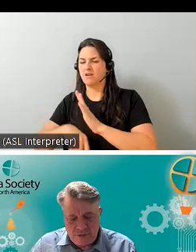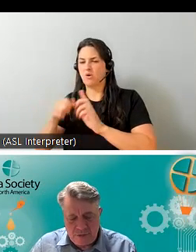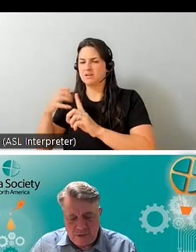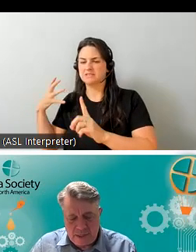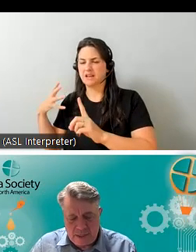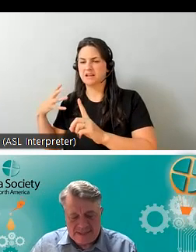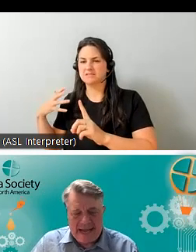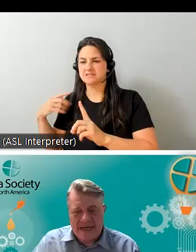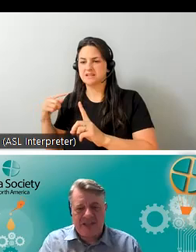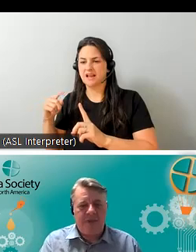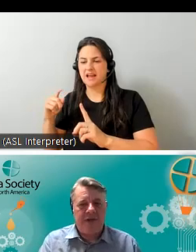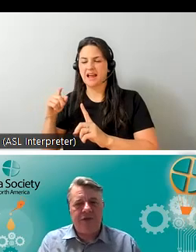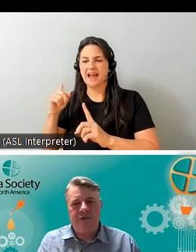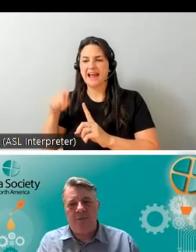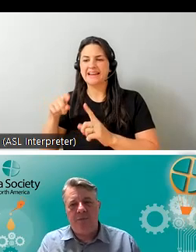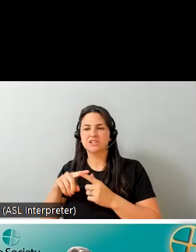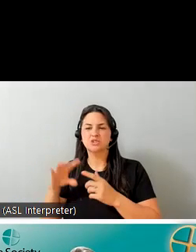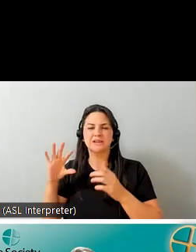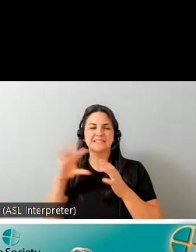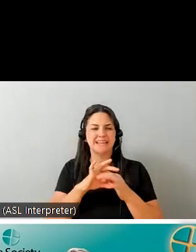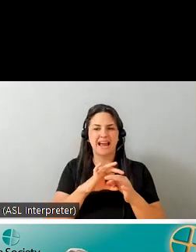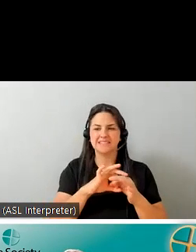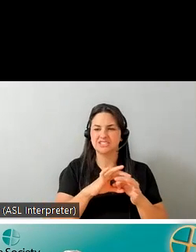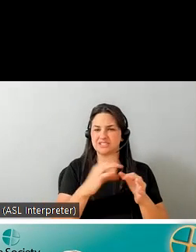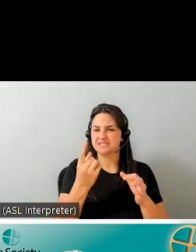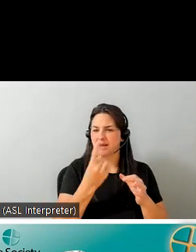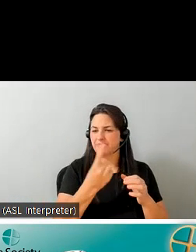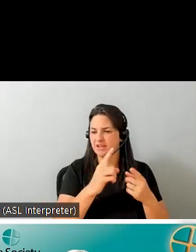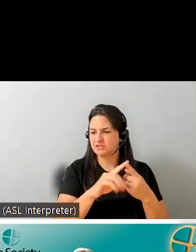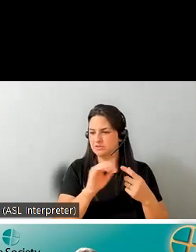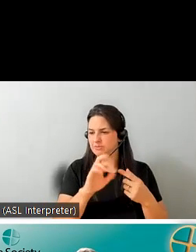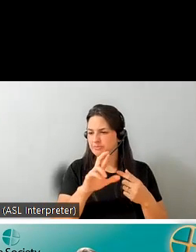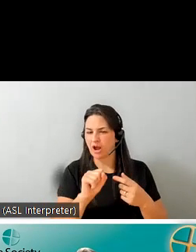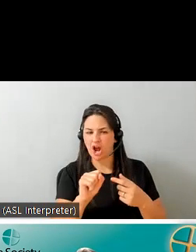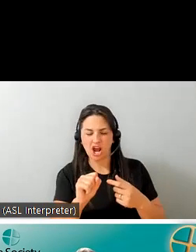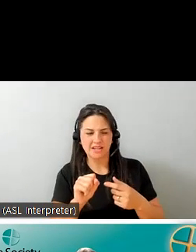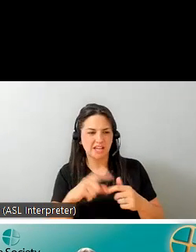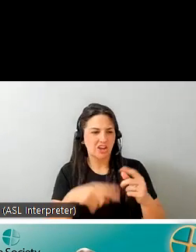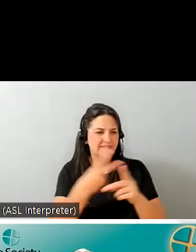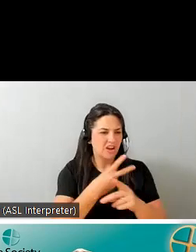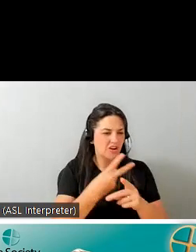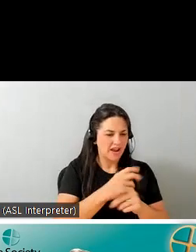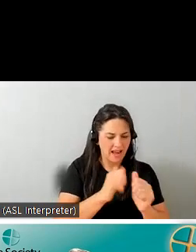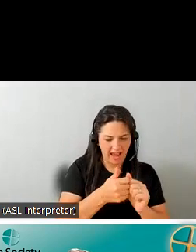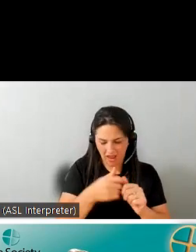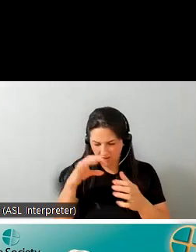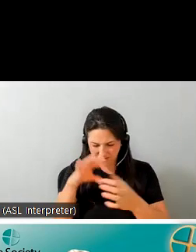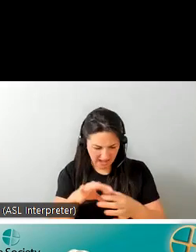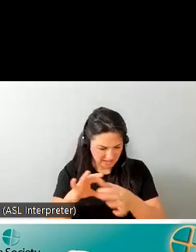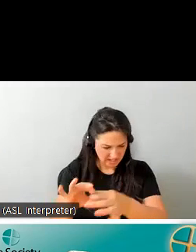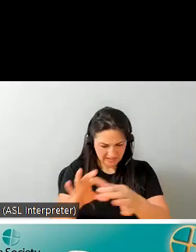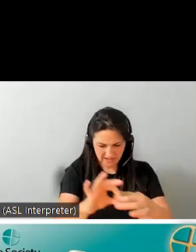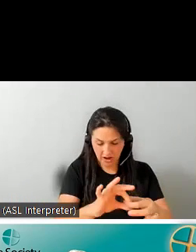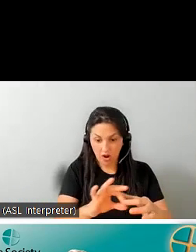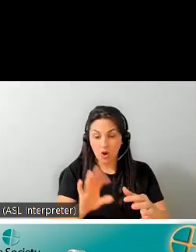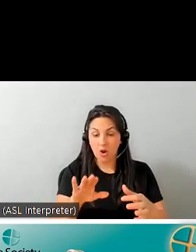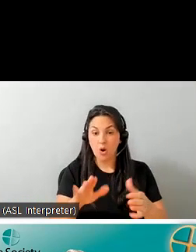to uh attach something to some bars and and i couldn't figure out how to do it and then i realized that the thing i was trying